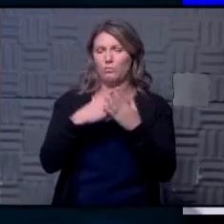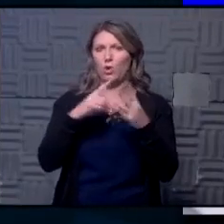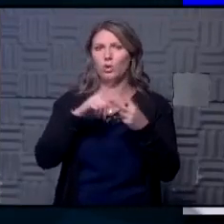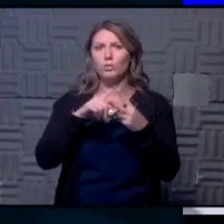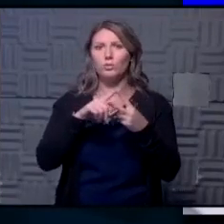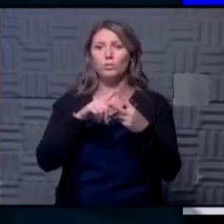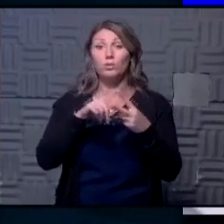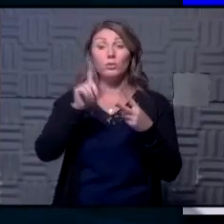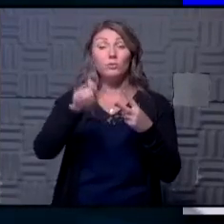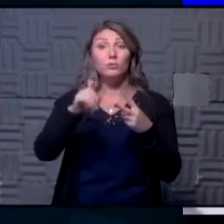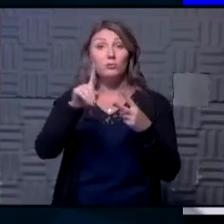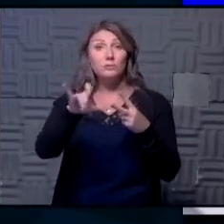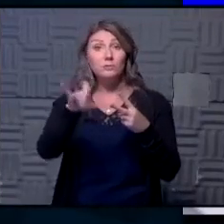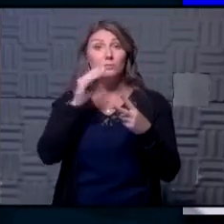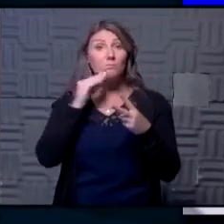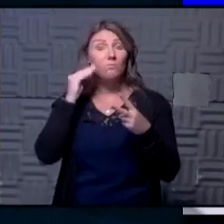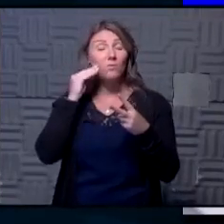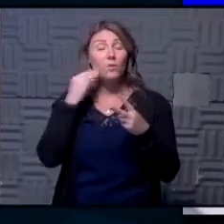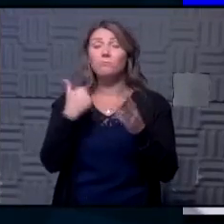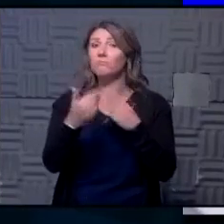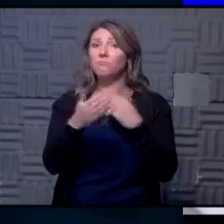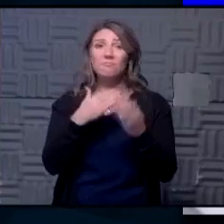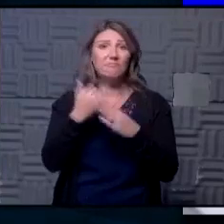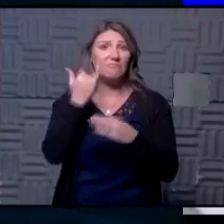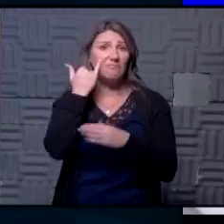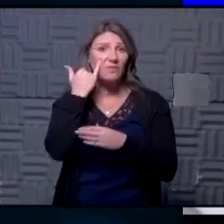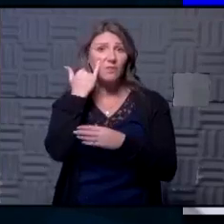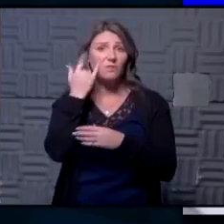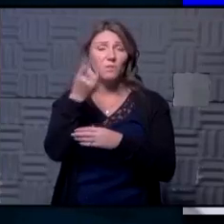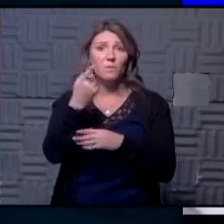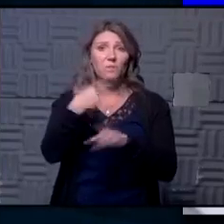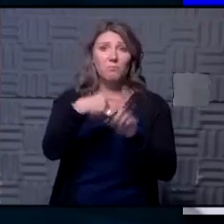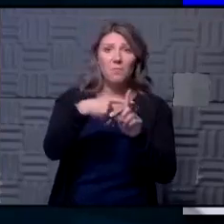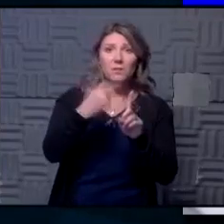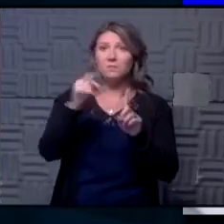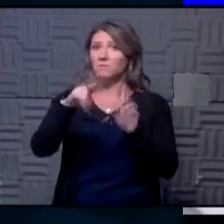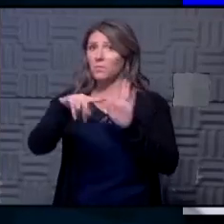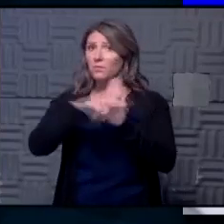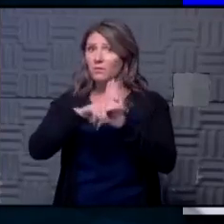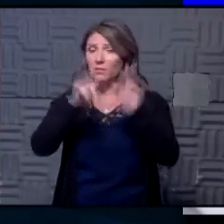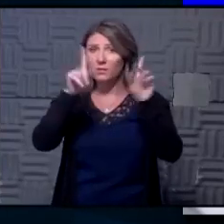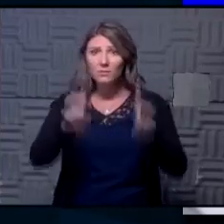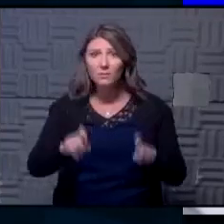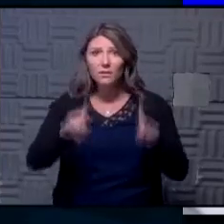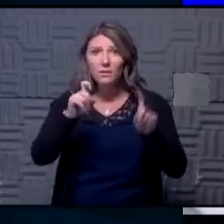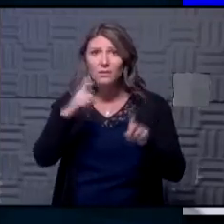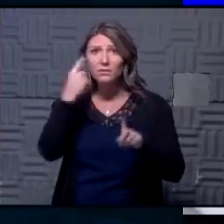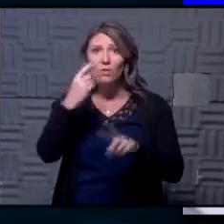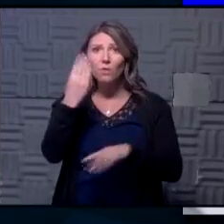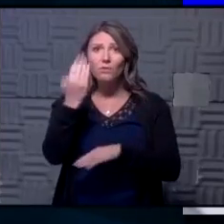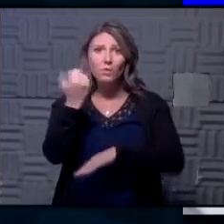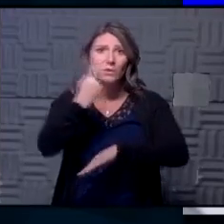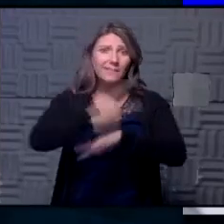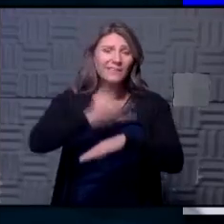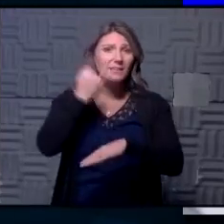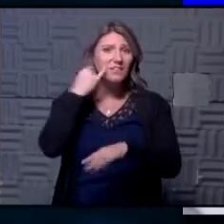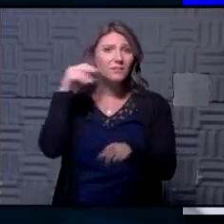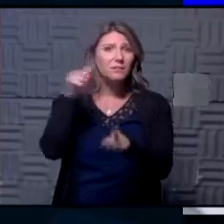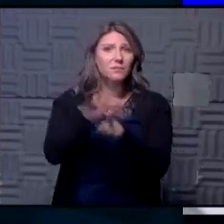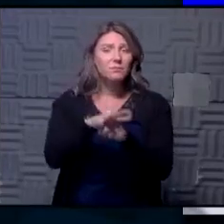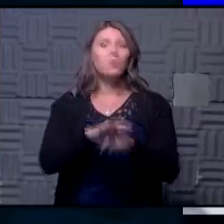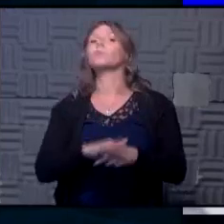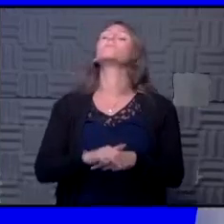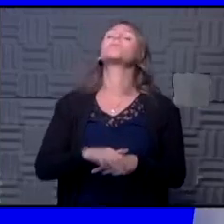should you stay home regardless if it's if you have a positive or negative test for 14 days if you've had an exposure